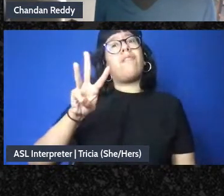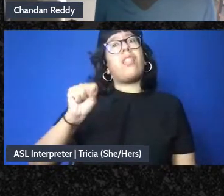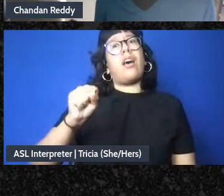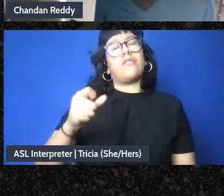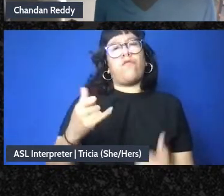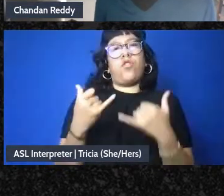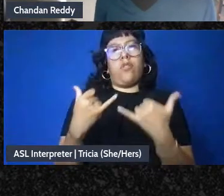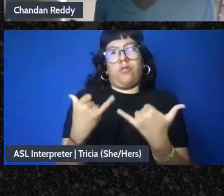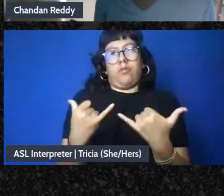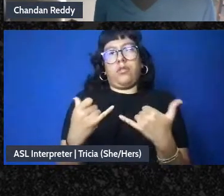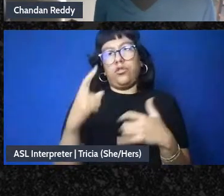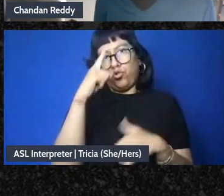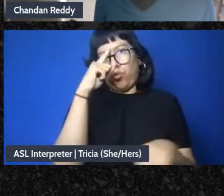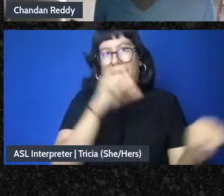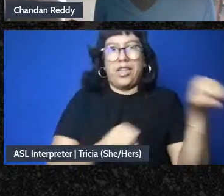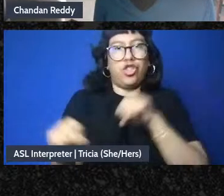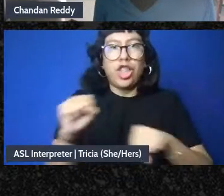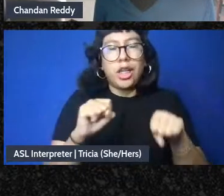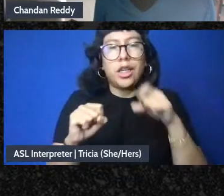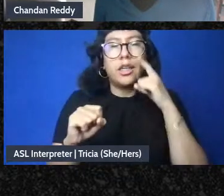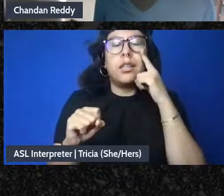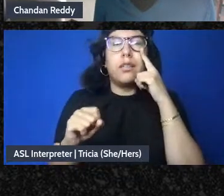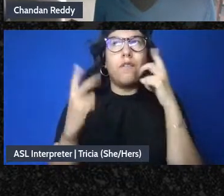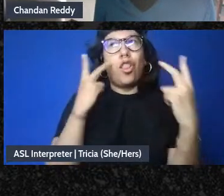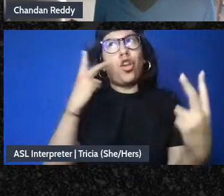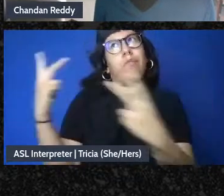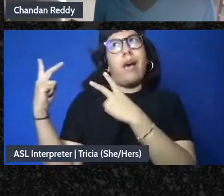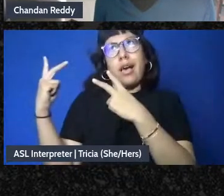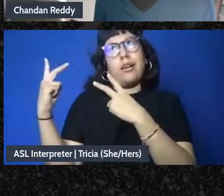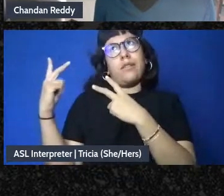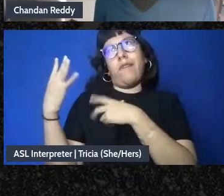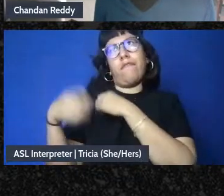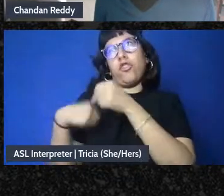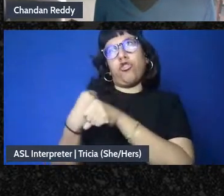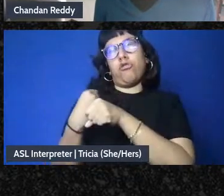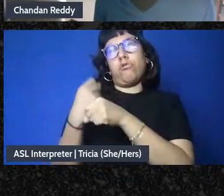you know as I look back now five years or whatever